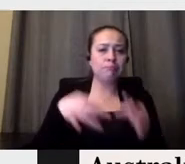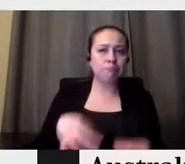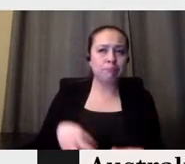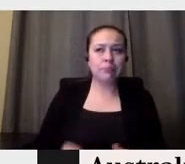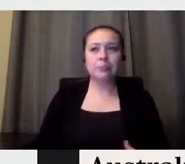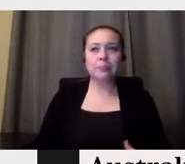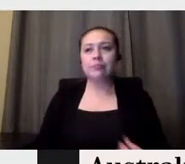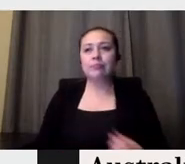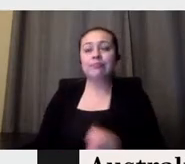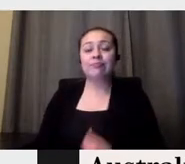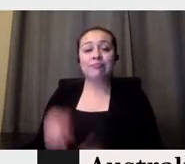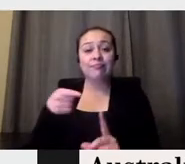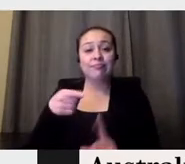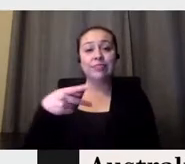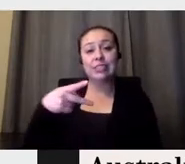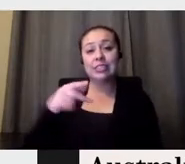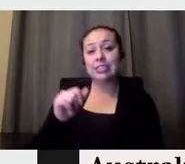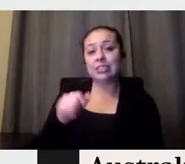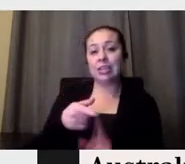by Paul.